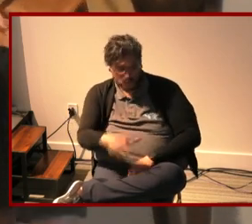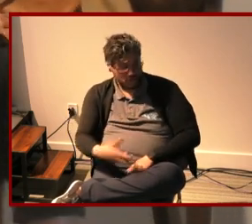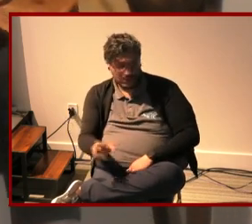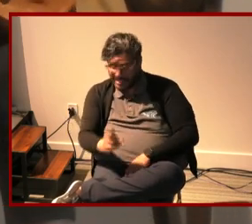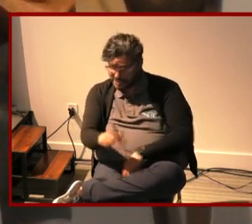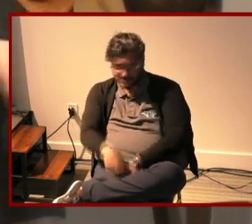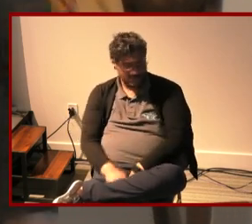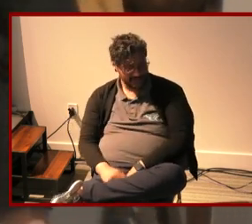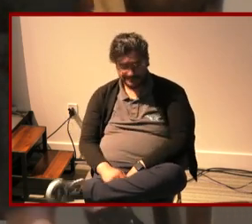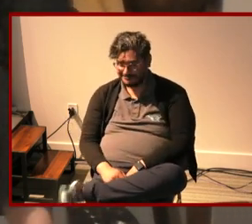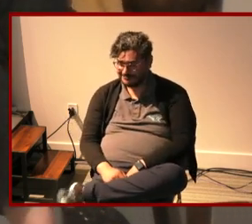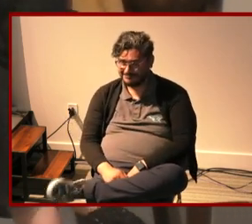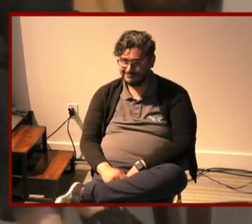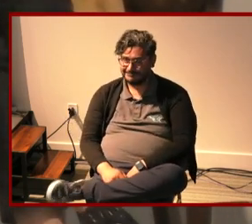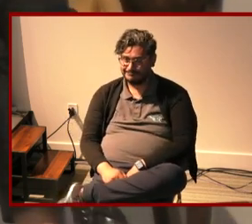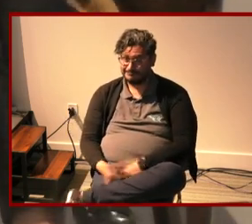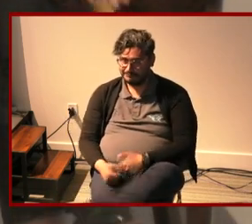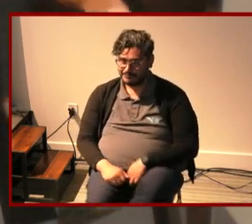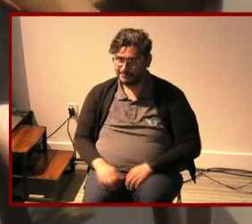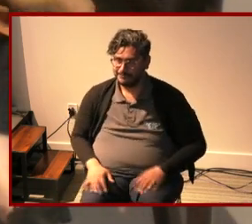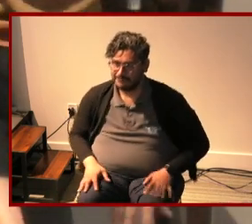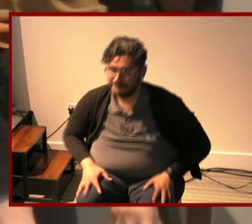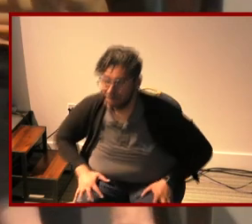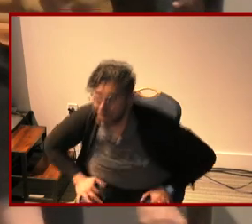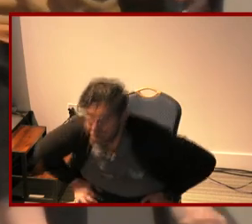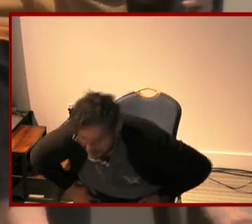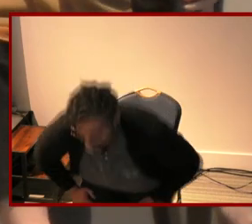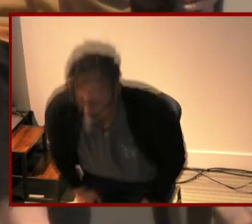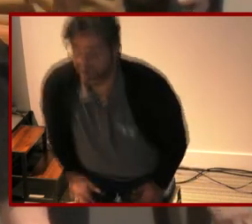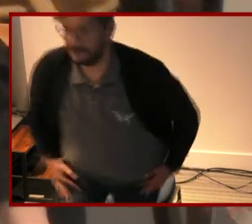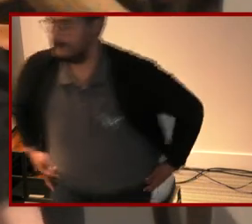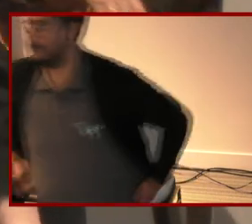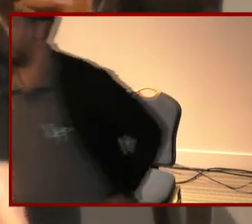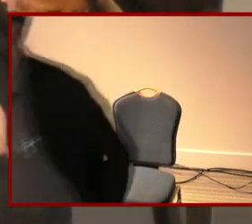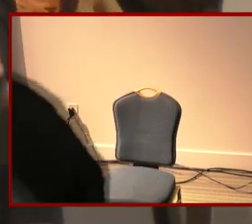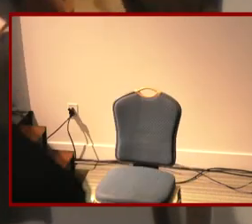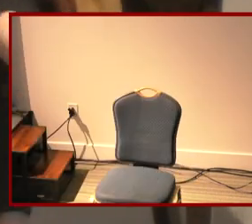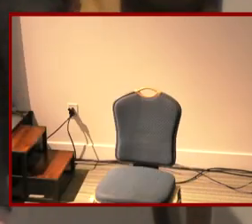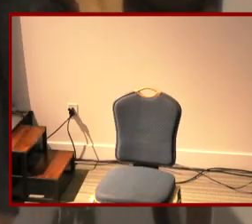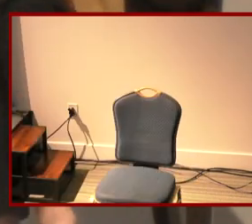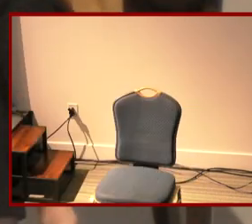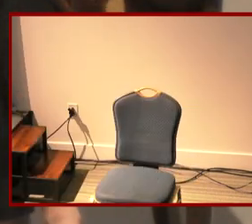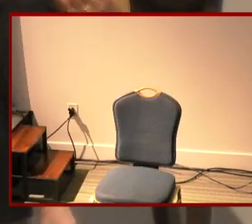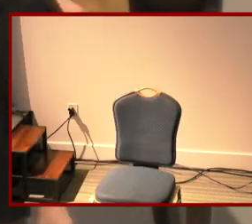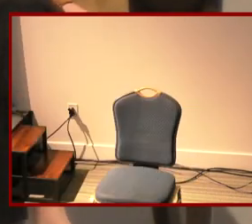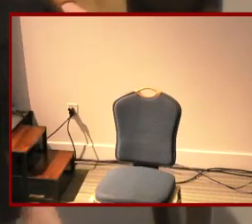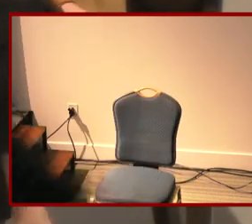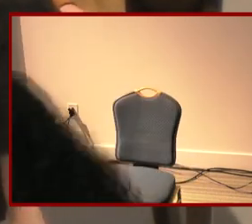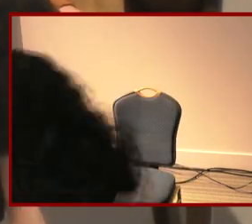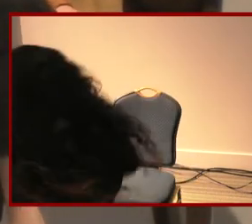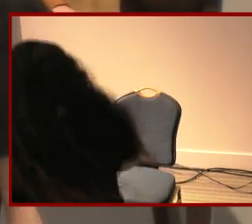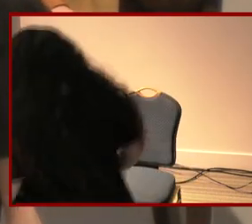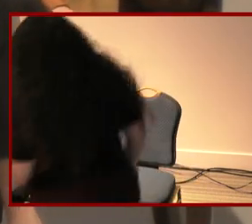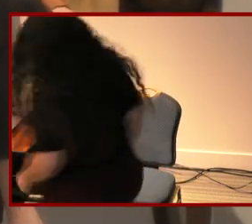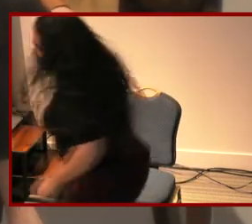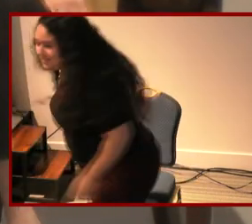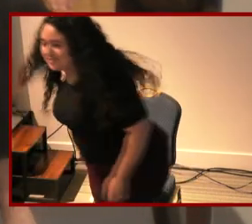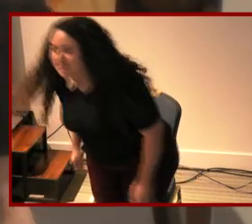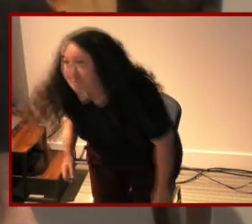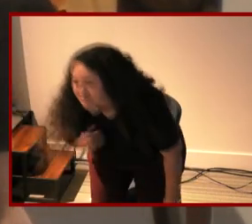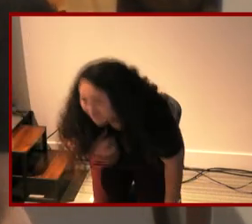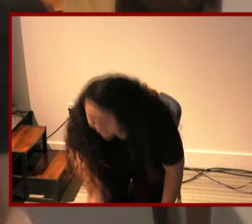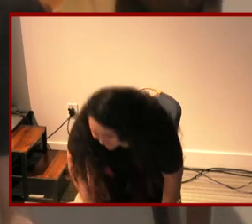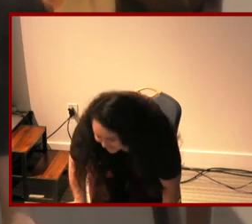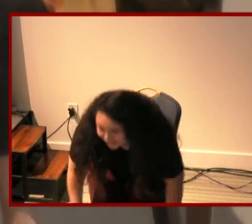yeah um we have some questions from zoom and then i'll open it up to questions from you in the in the